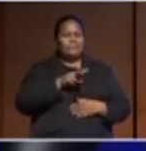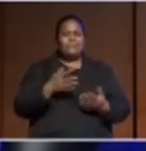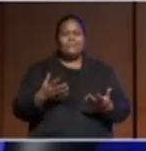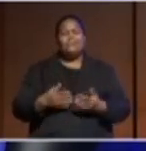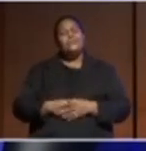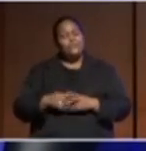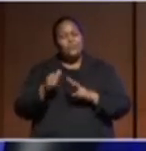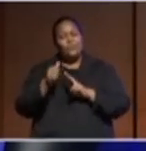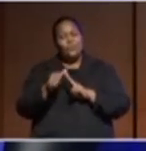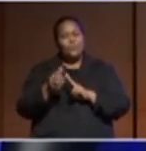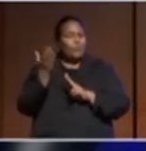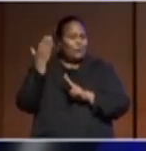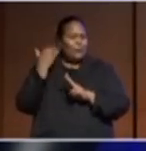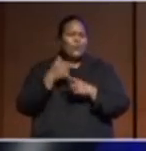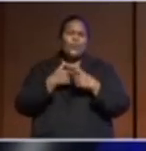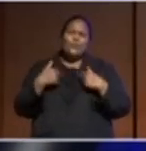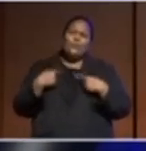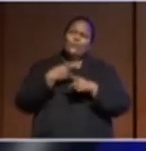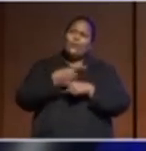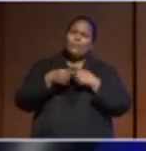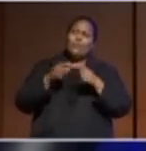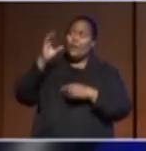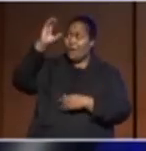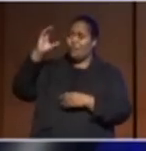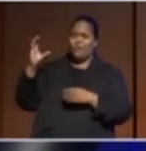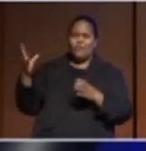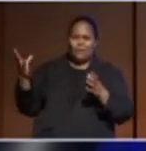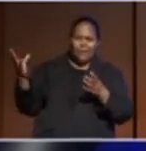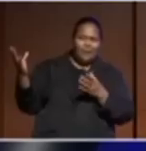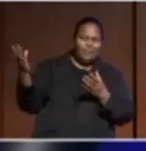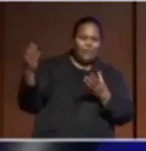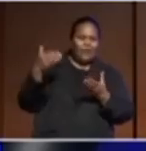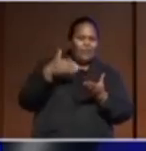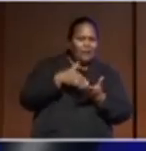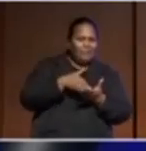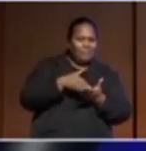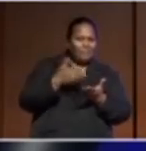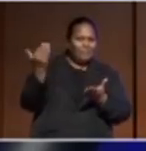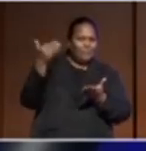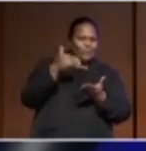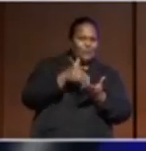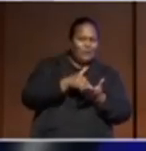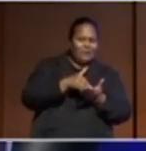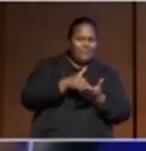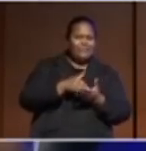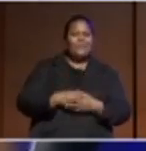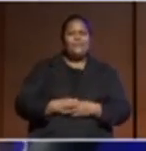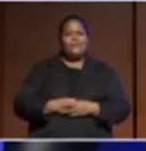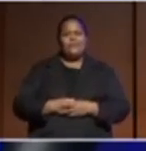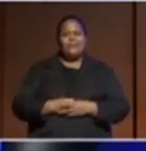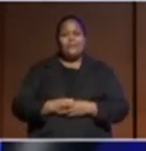was also the early days of countries coming into independence. Further down the road,